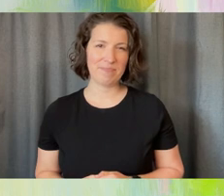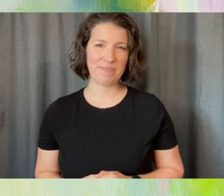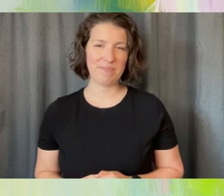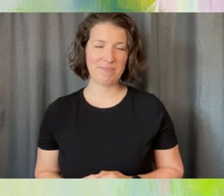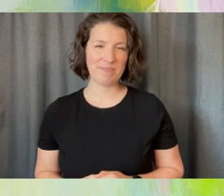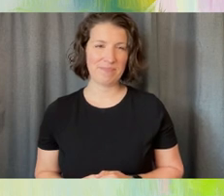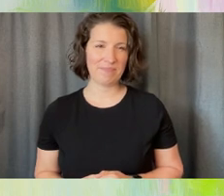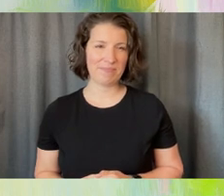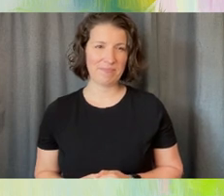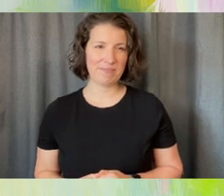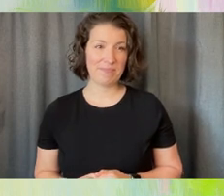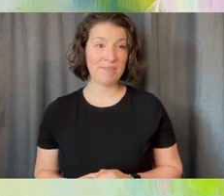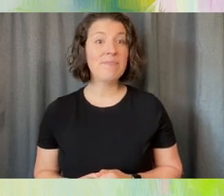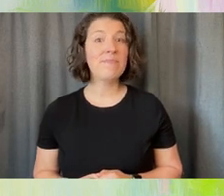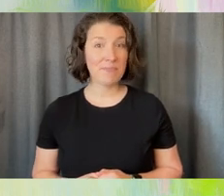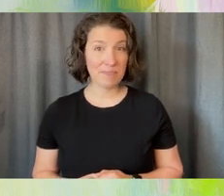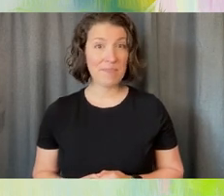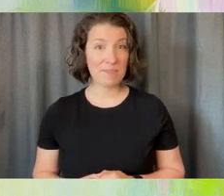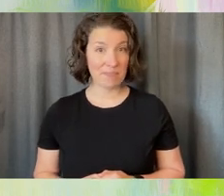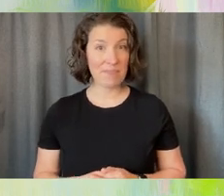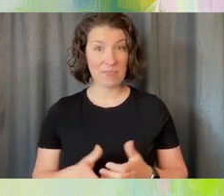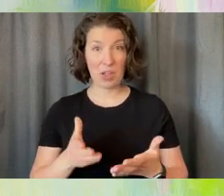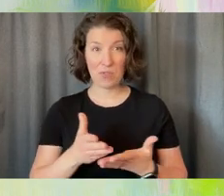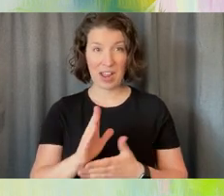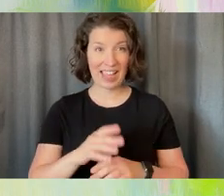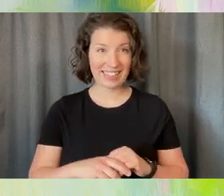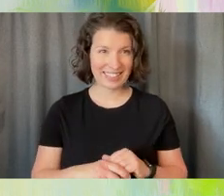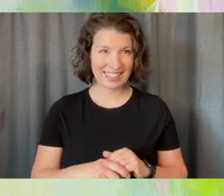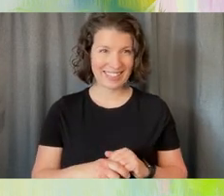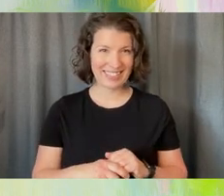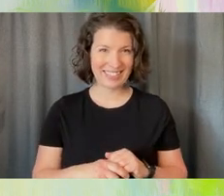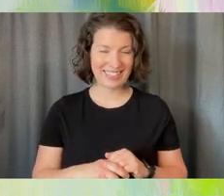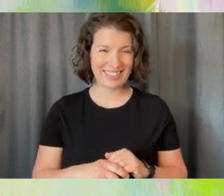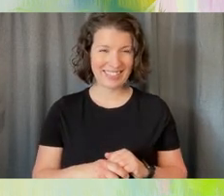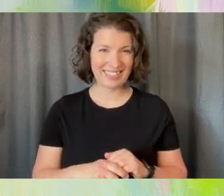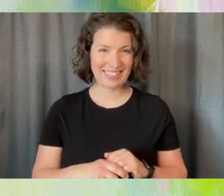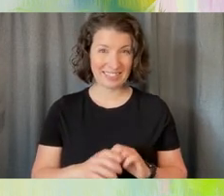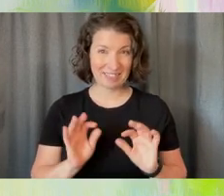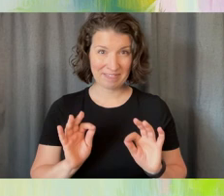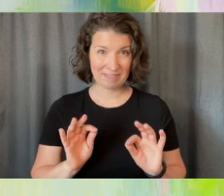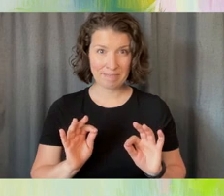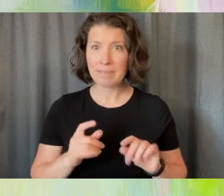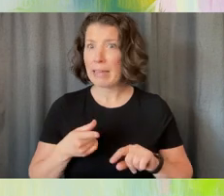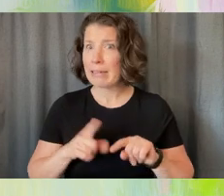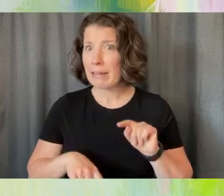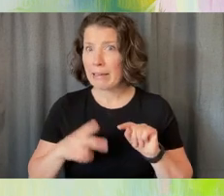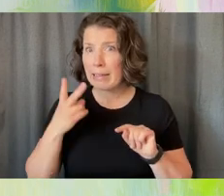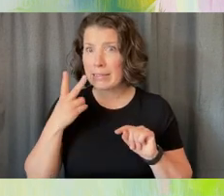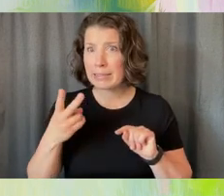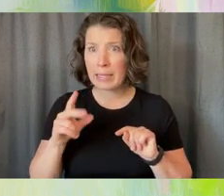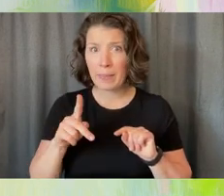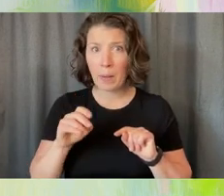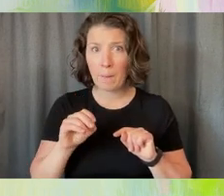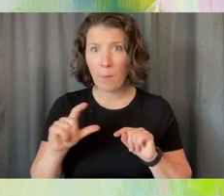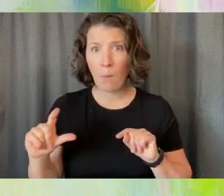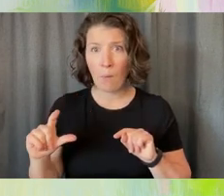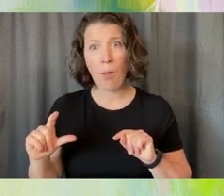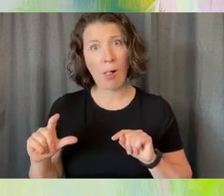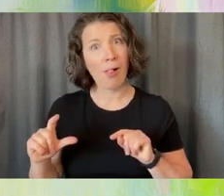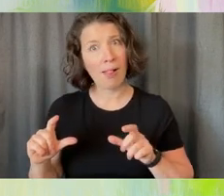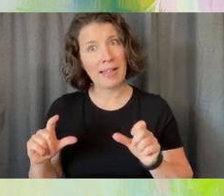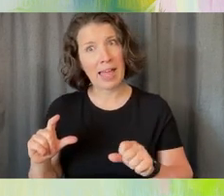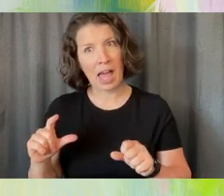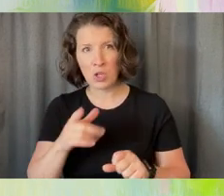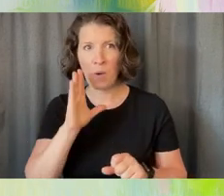All right. I bet the poll could close. I can't see the poll. Yeah. So you're going to have to show me.